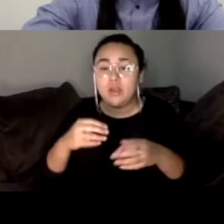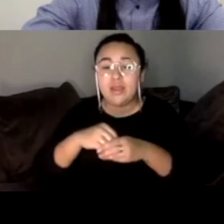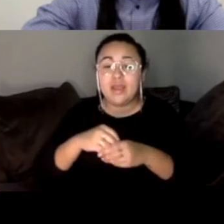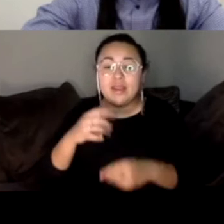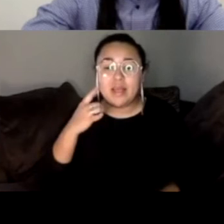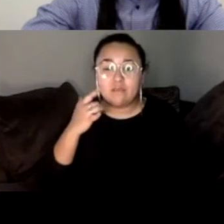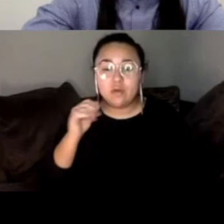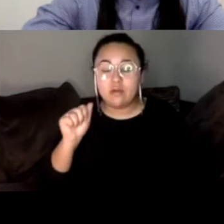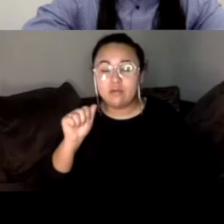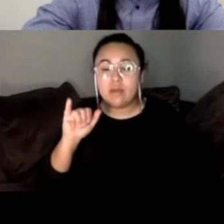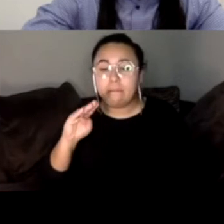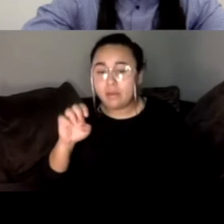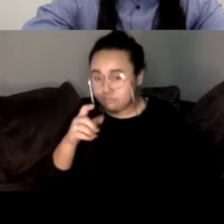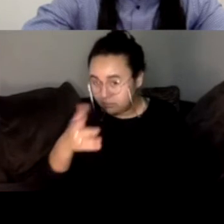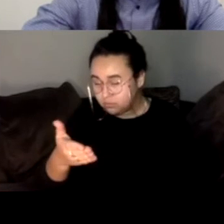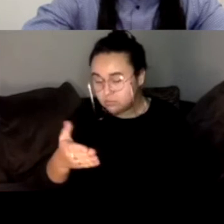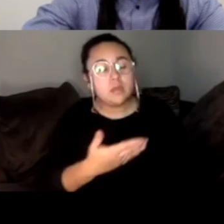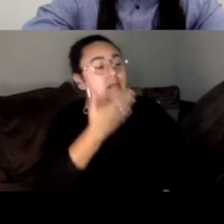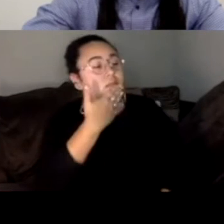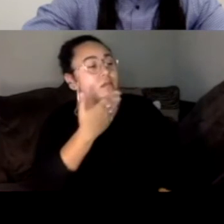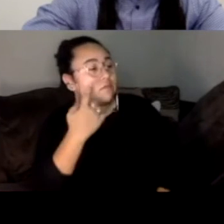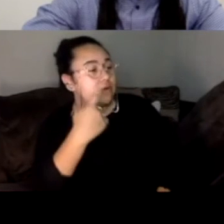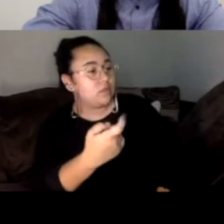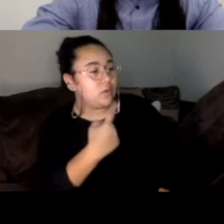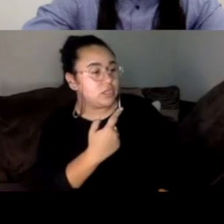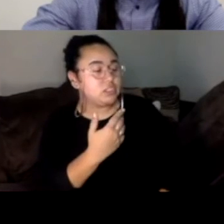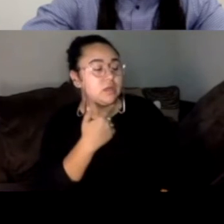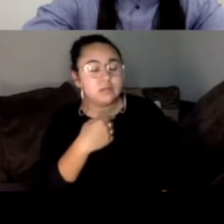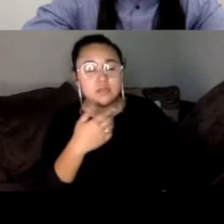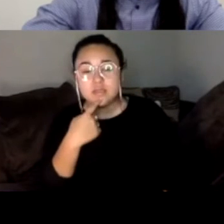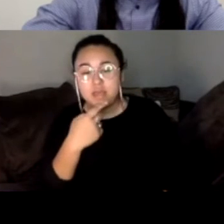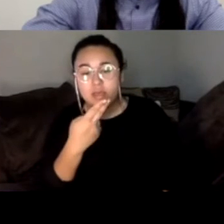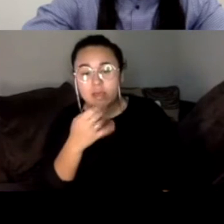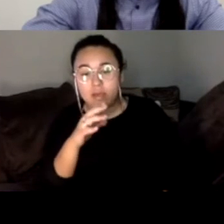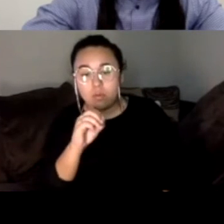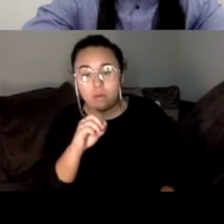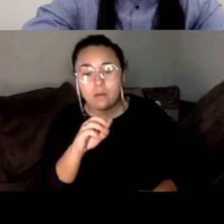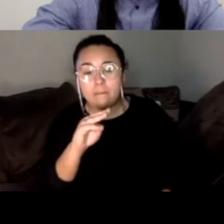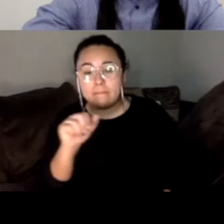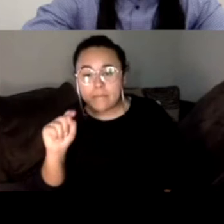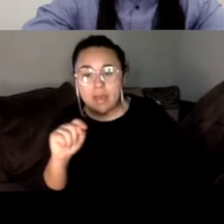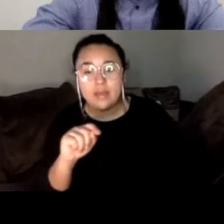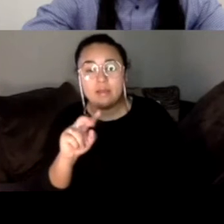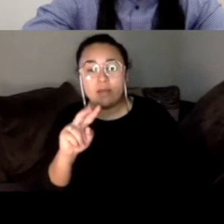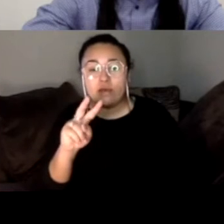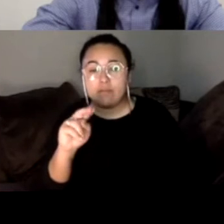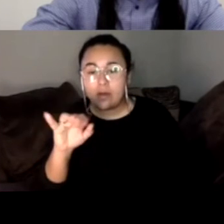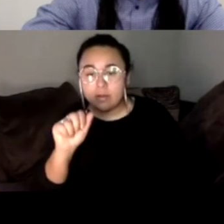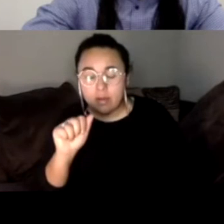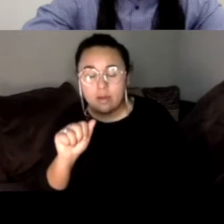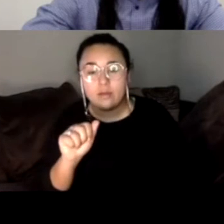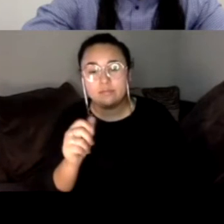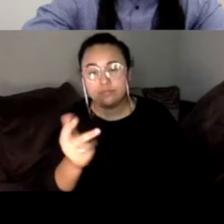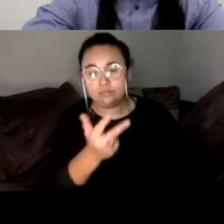thank you for the question. And I want to just, uh, say to Haido and, um, to Matt and to Vanya, uh, that